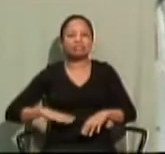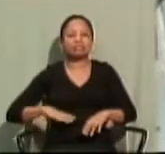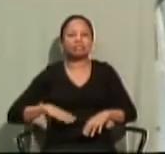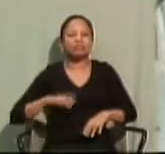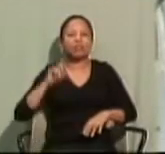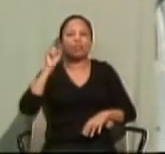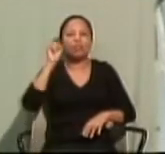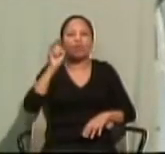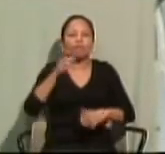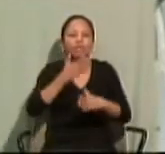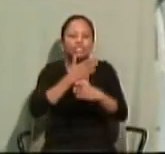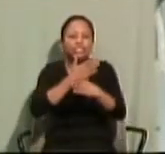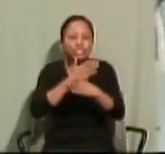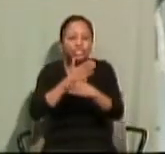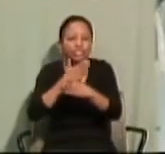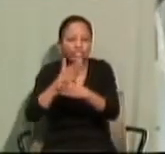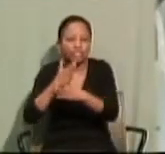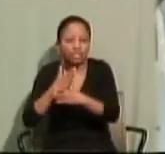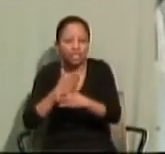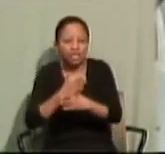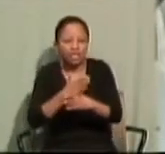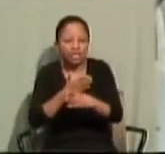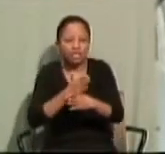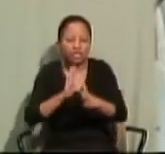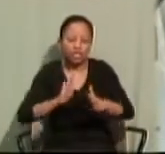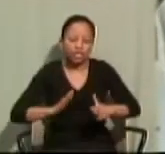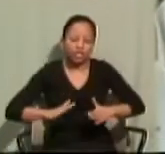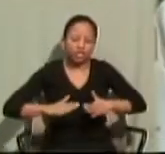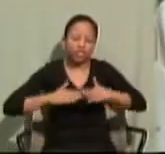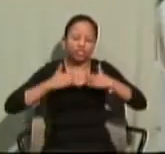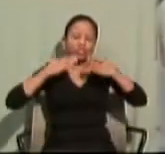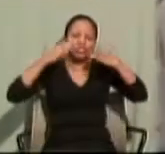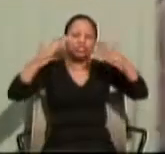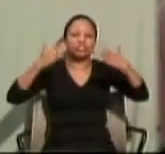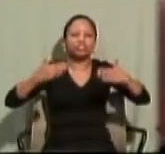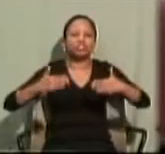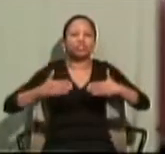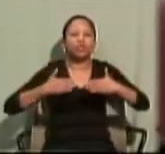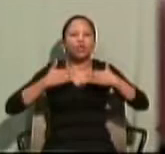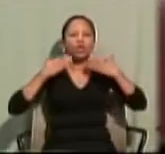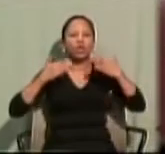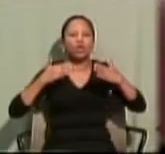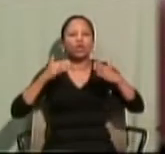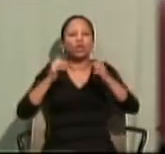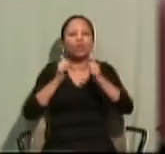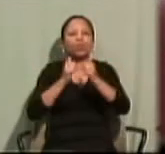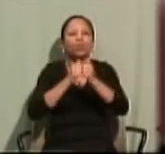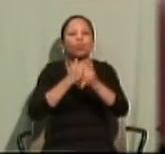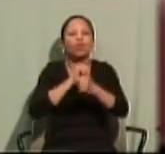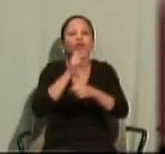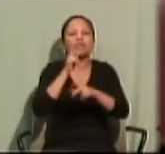that light, that joy, that happiness with others.